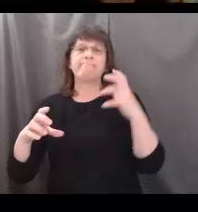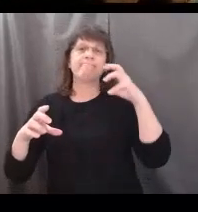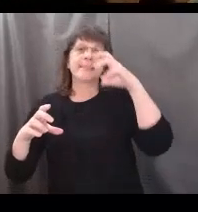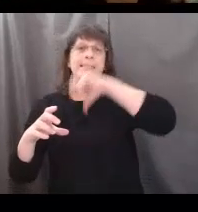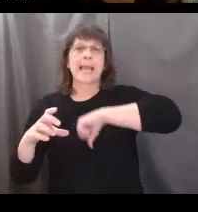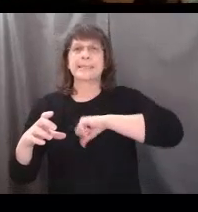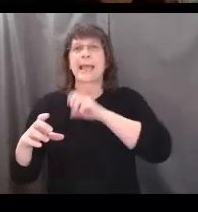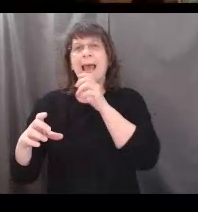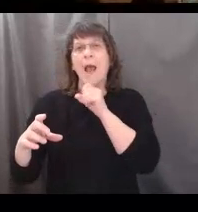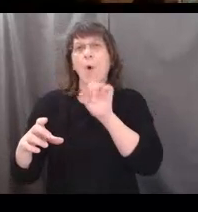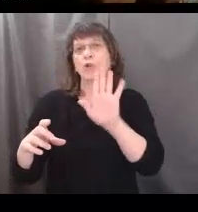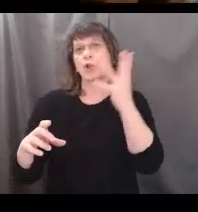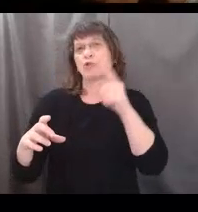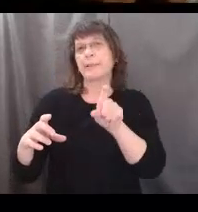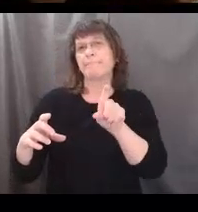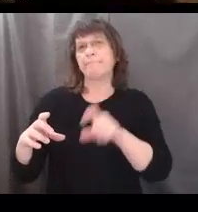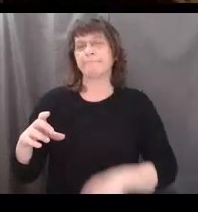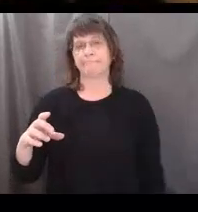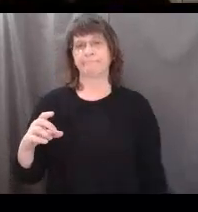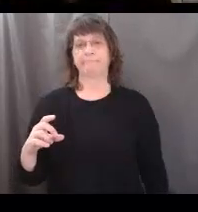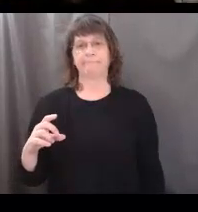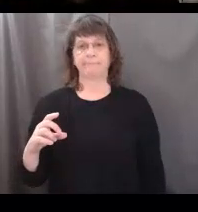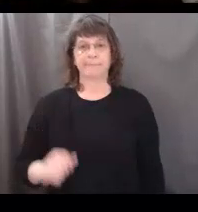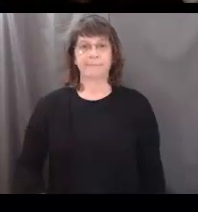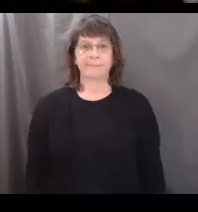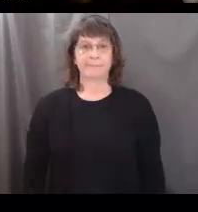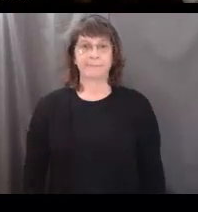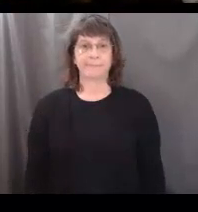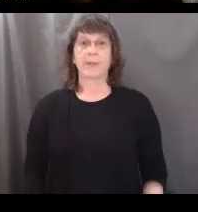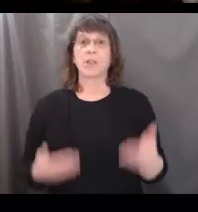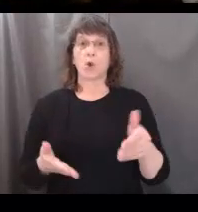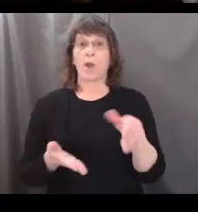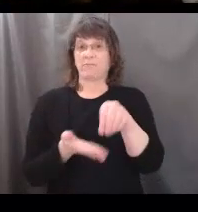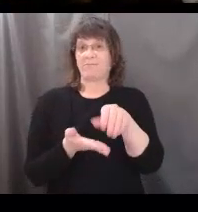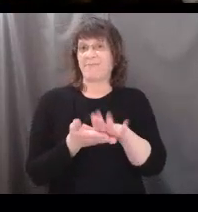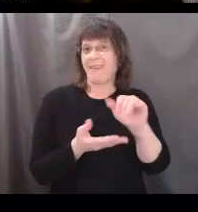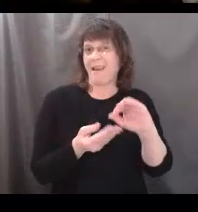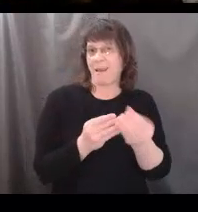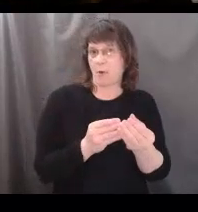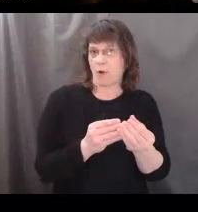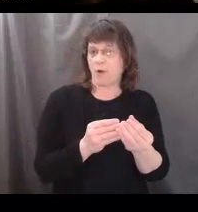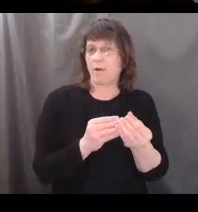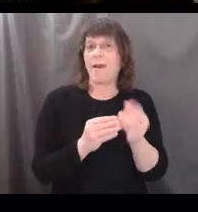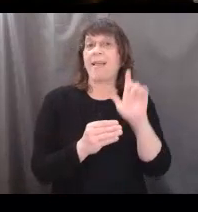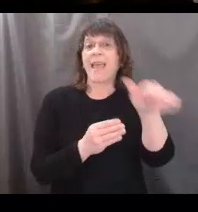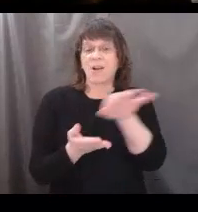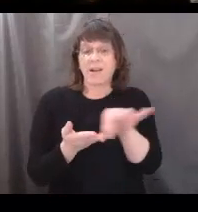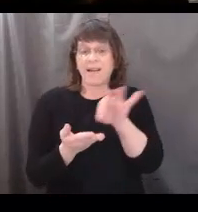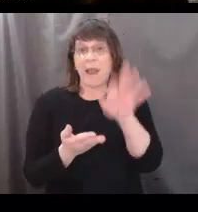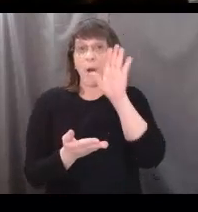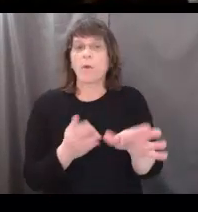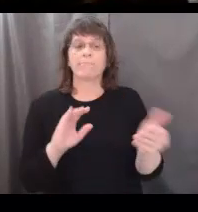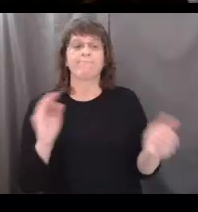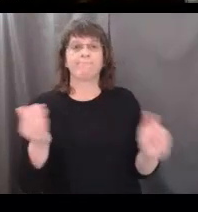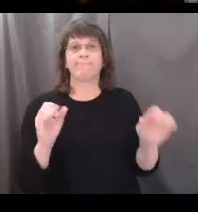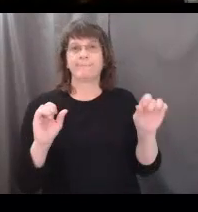roughly how old do you think your tree was? Go ahead and write this number down to compare with the answer you will find